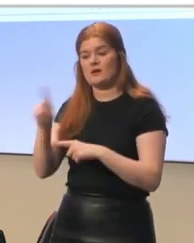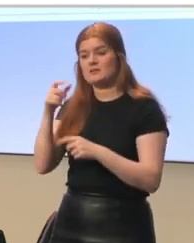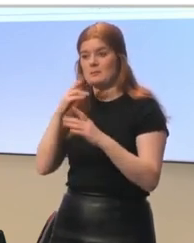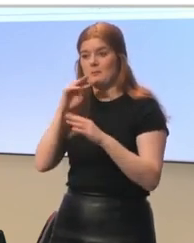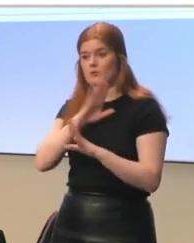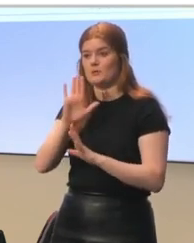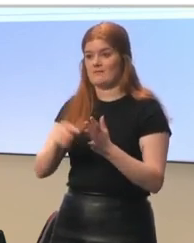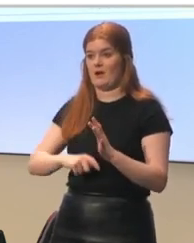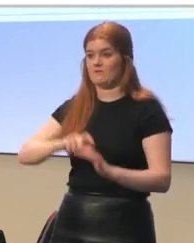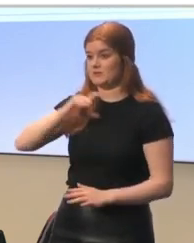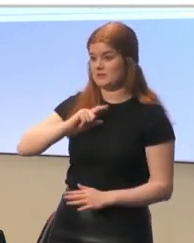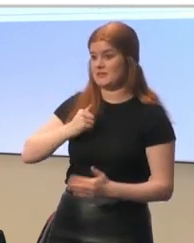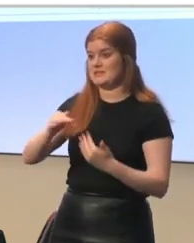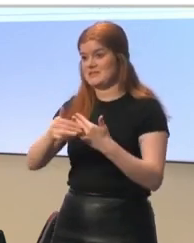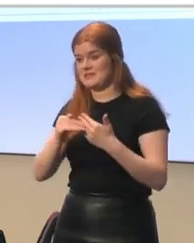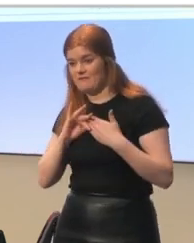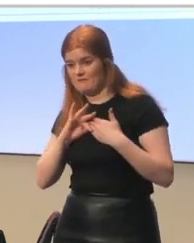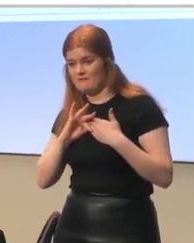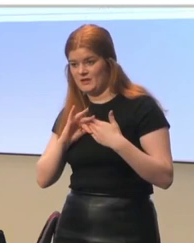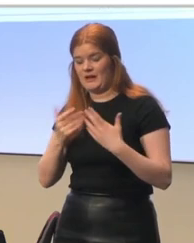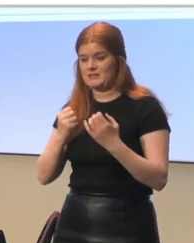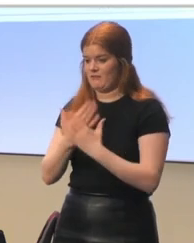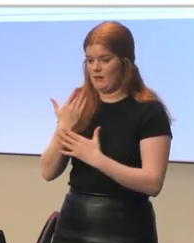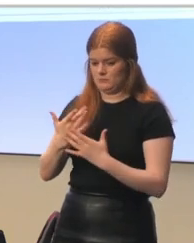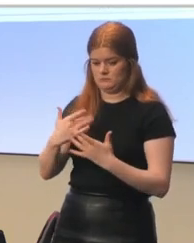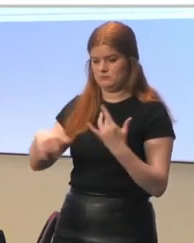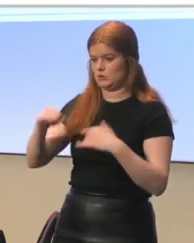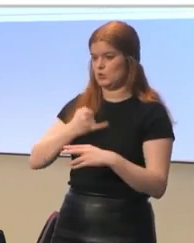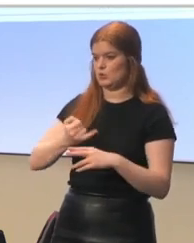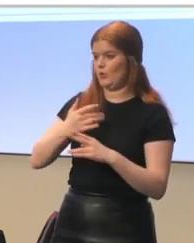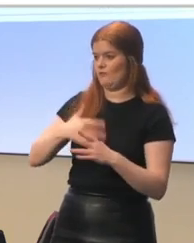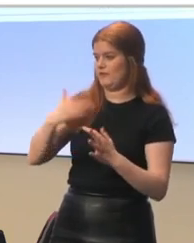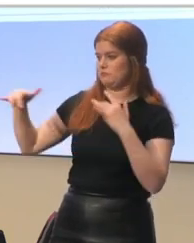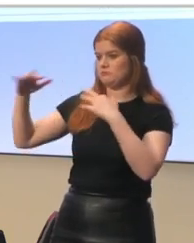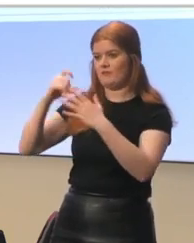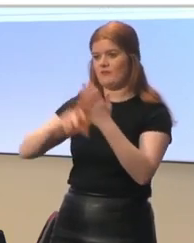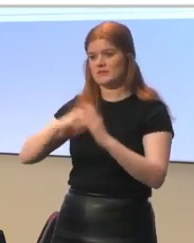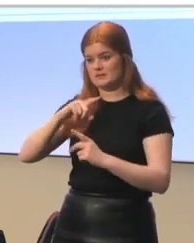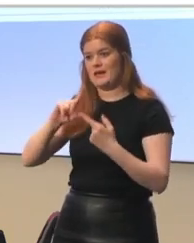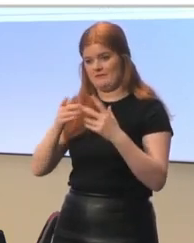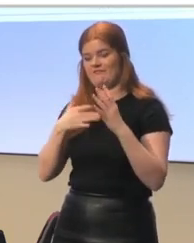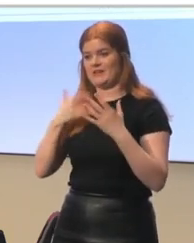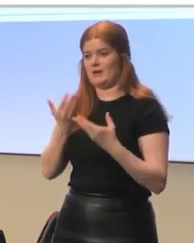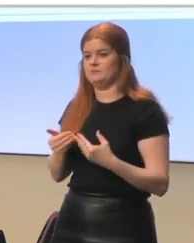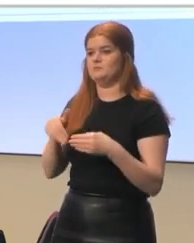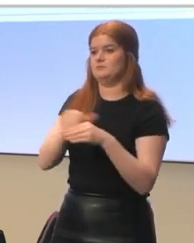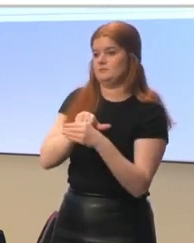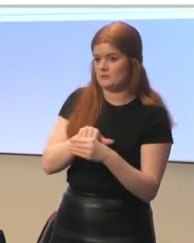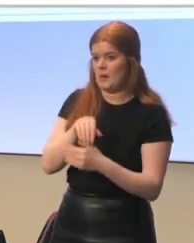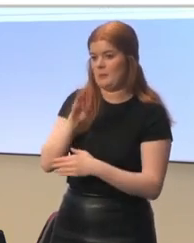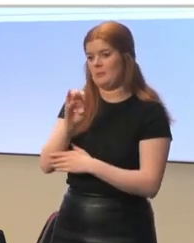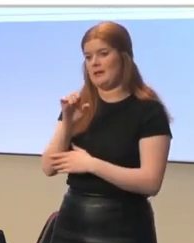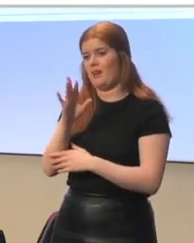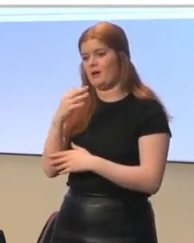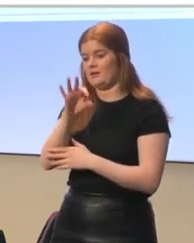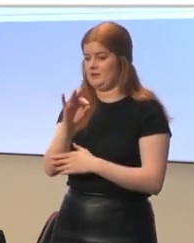safety and confidence and to develop a feeling of confidence in school, which can also be related to a feeling of belonging, actually, which then we can relate back